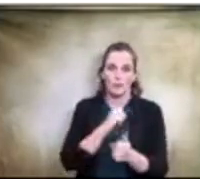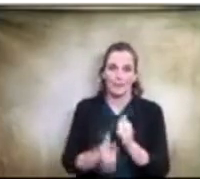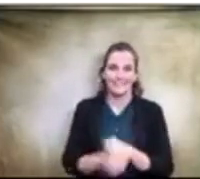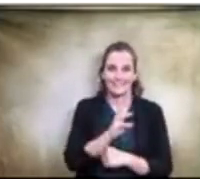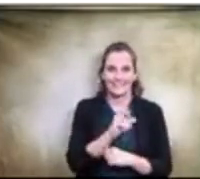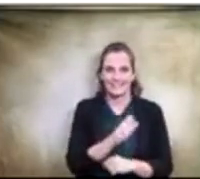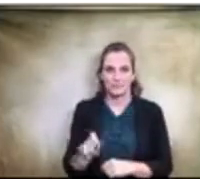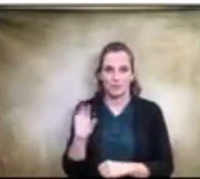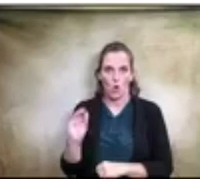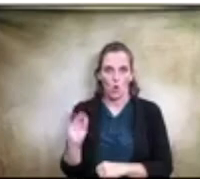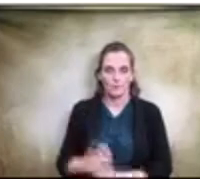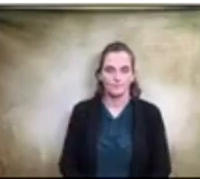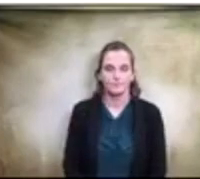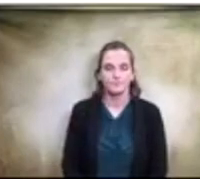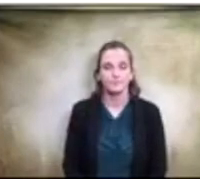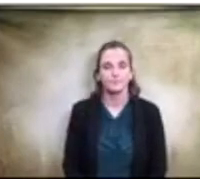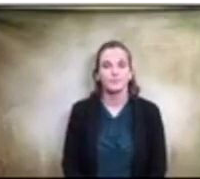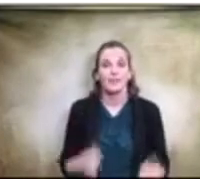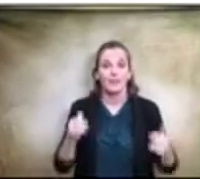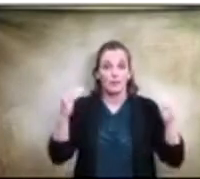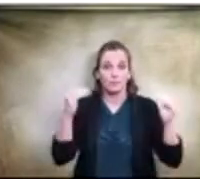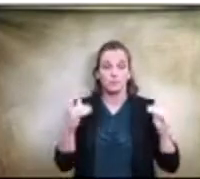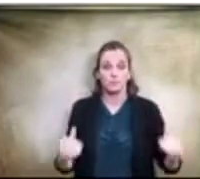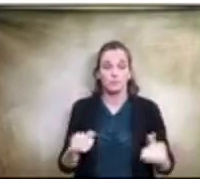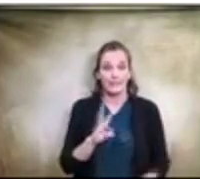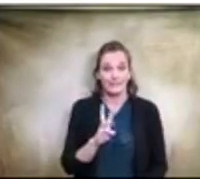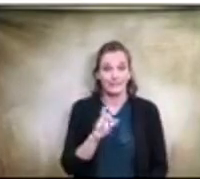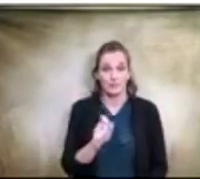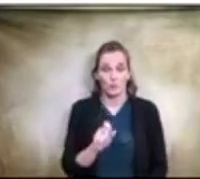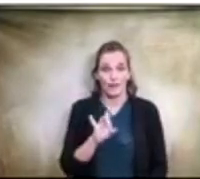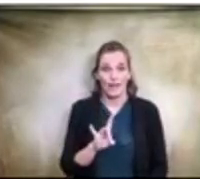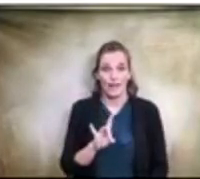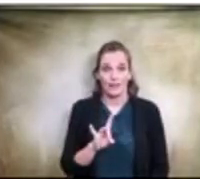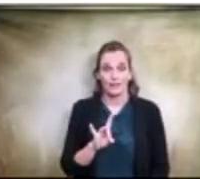now move to 6.8 white fleet vehicles